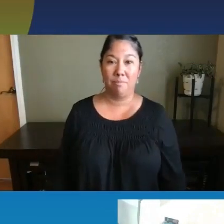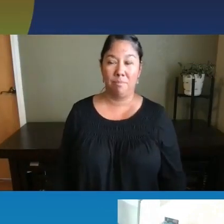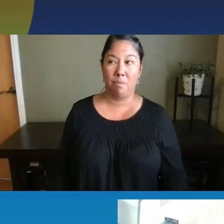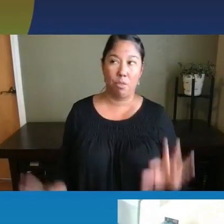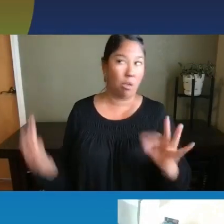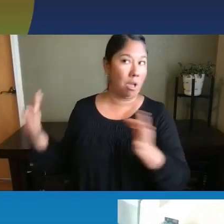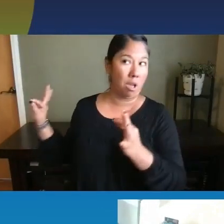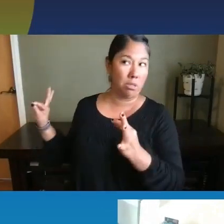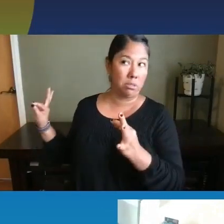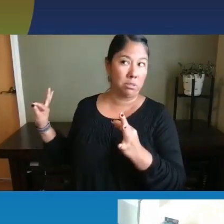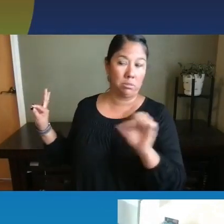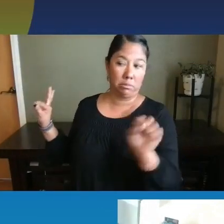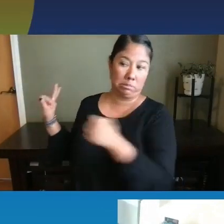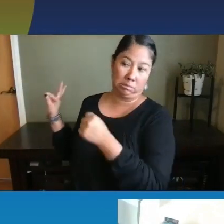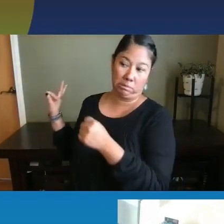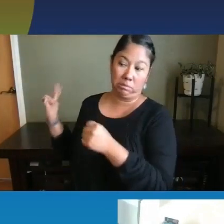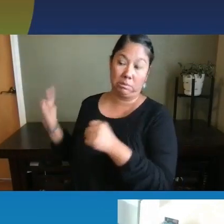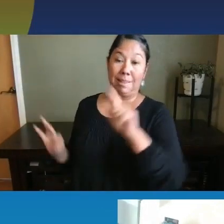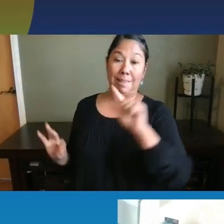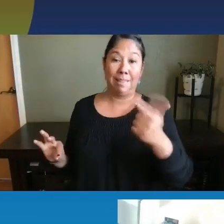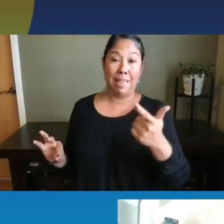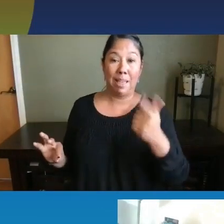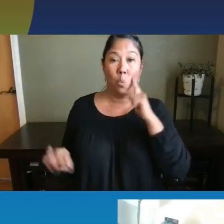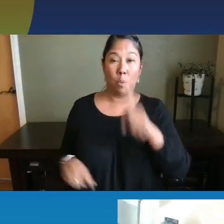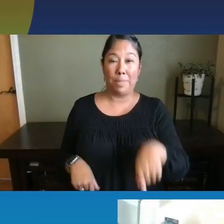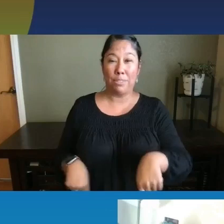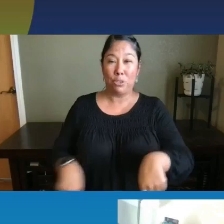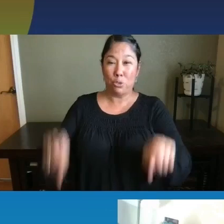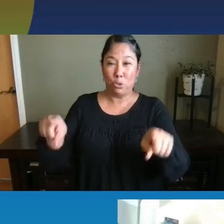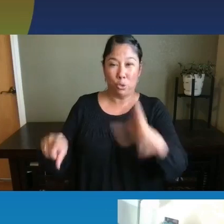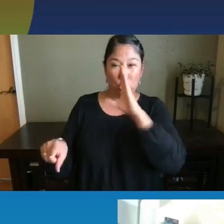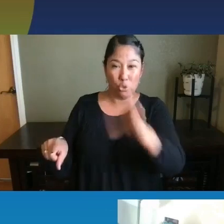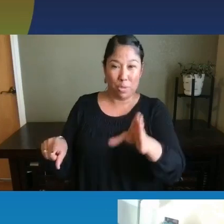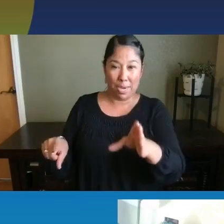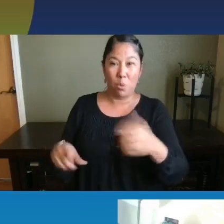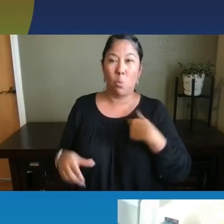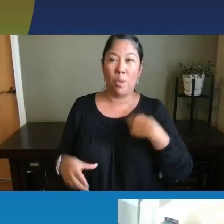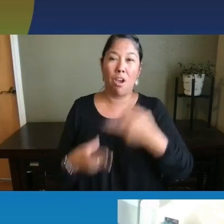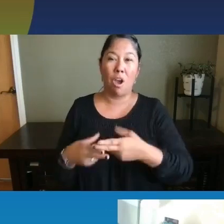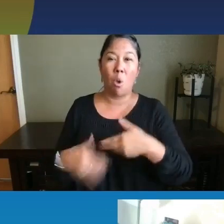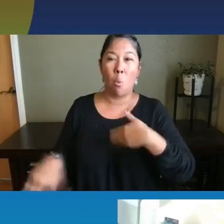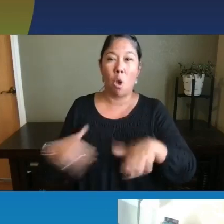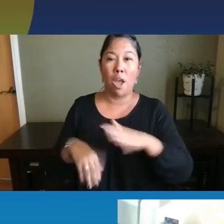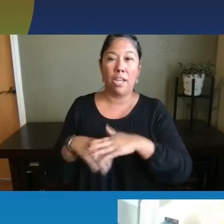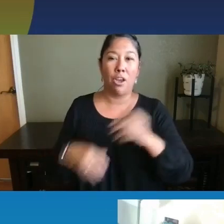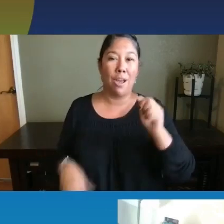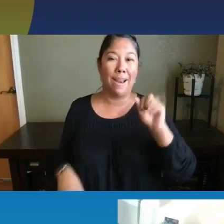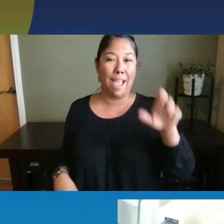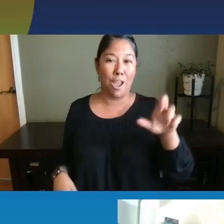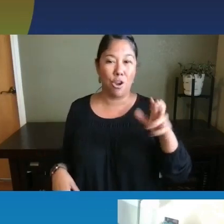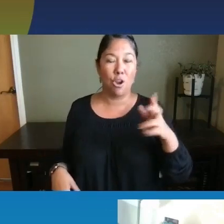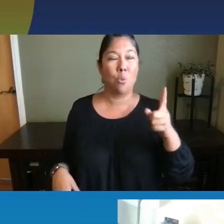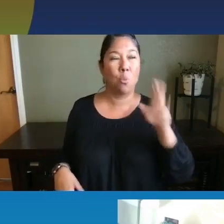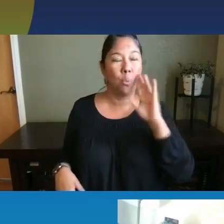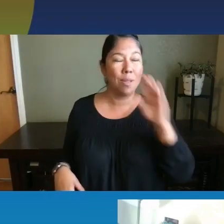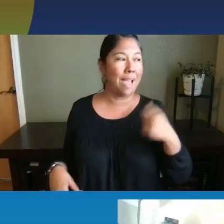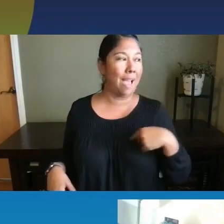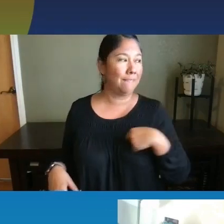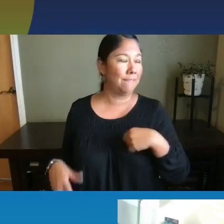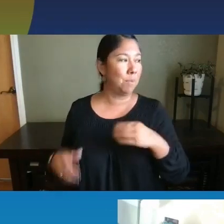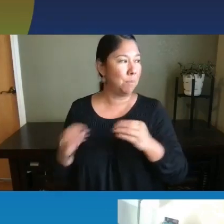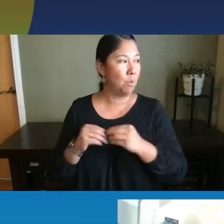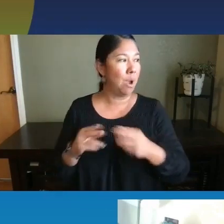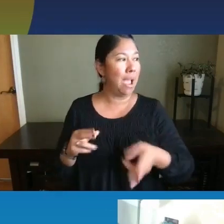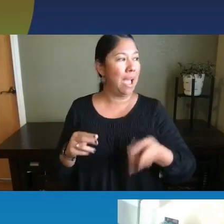They'll put their legs straight out. We call that walking on air, um, and sort of see like this hyper reflexive activity. Um,